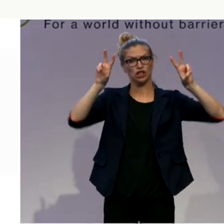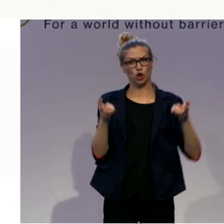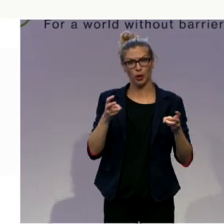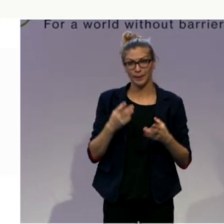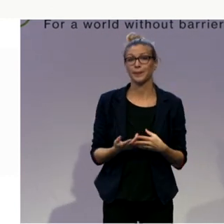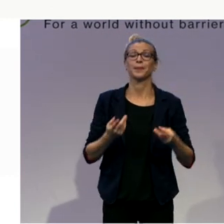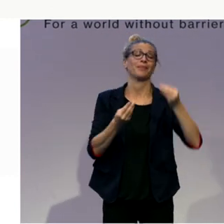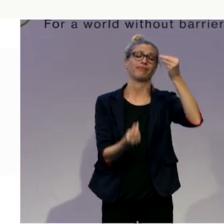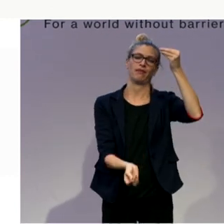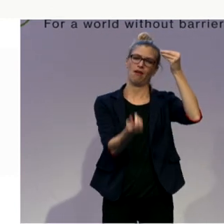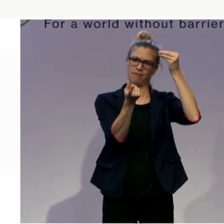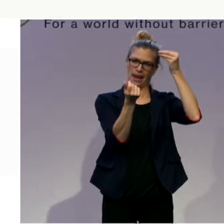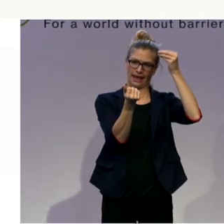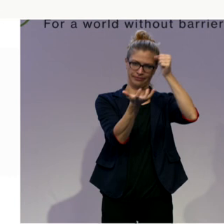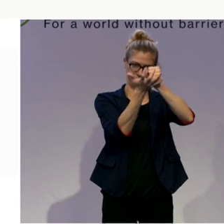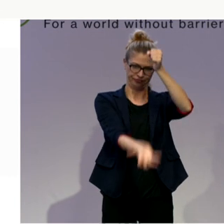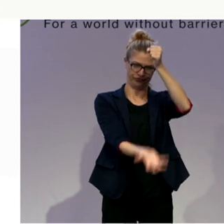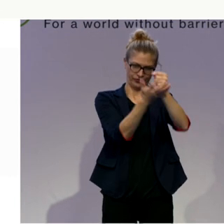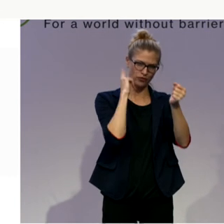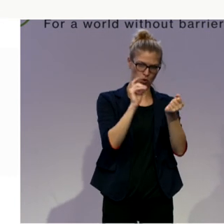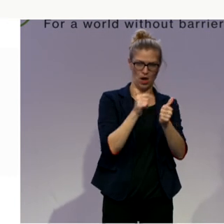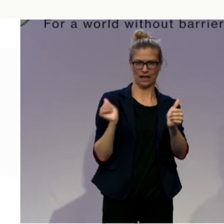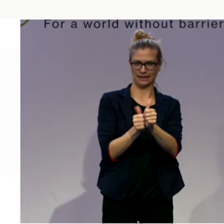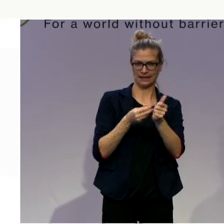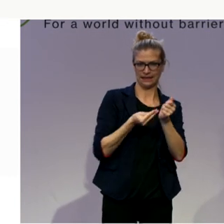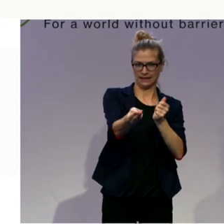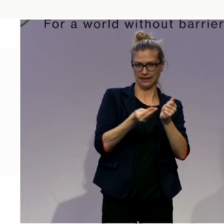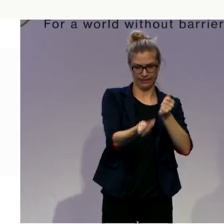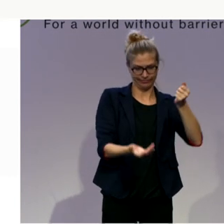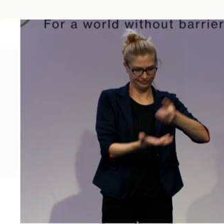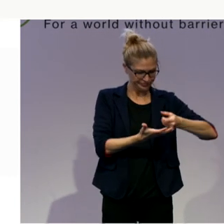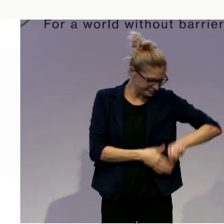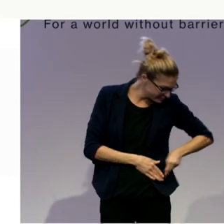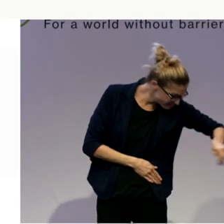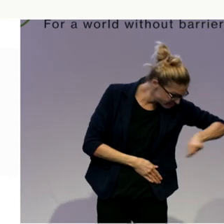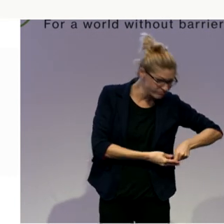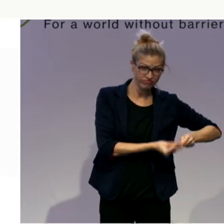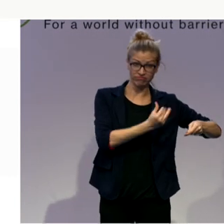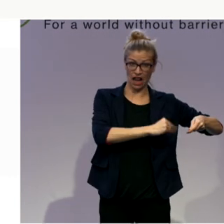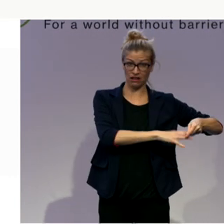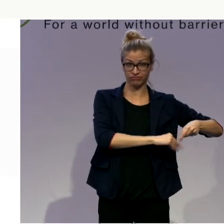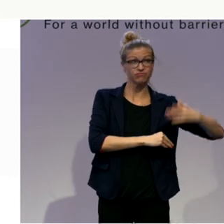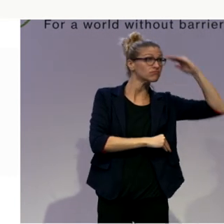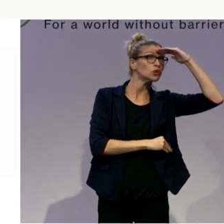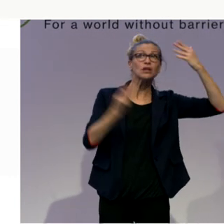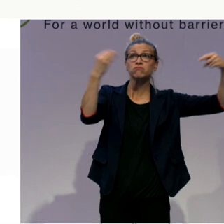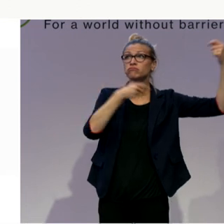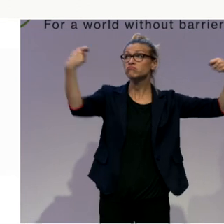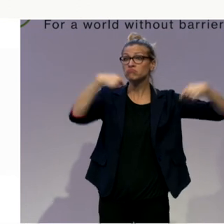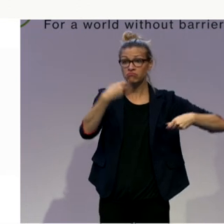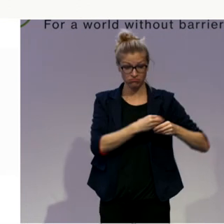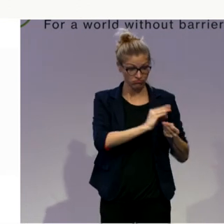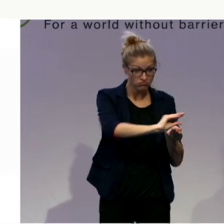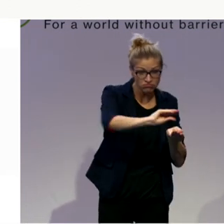which was a wonderful act but not funded. And if there is not a package of funding to enable this to take place, then disabled